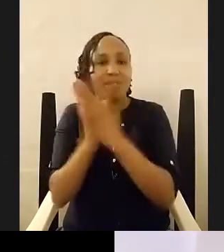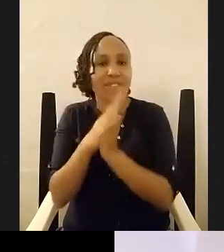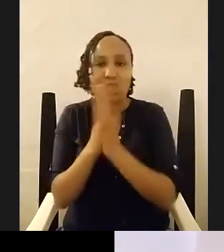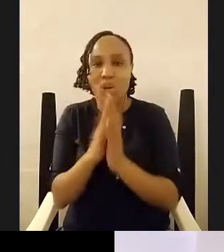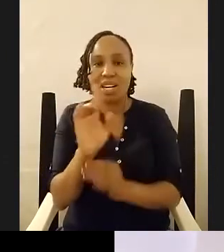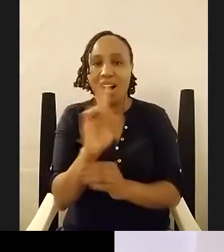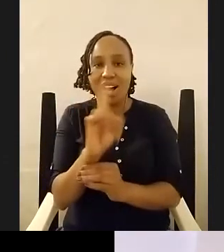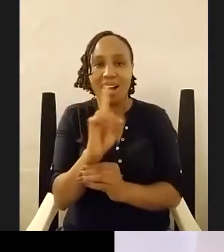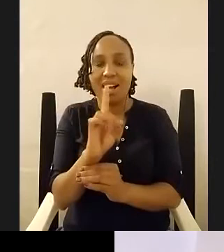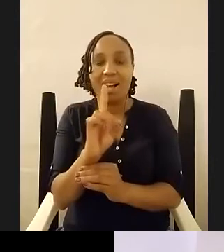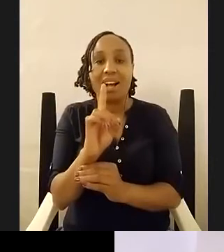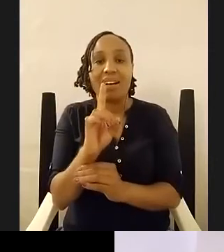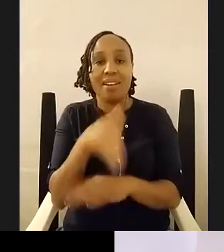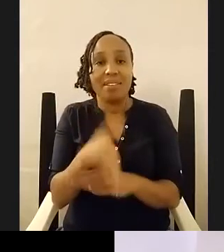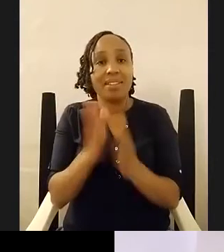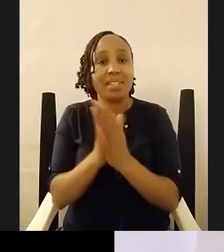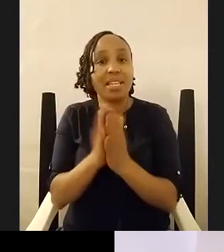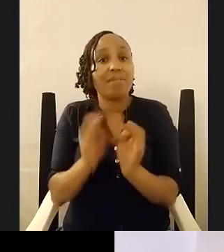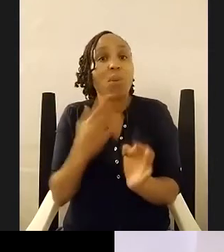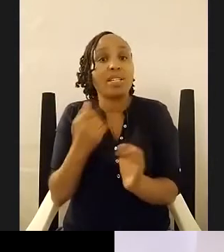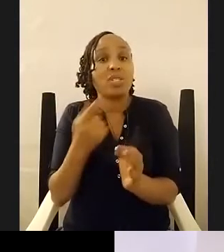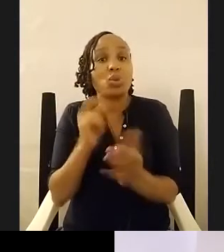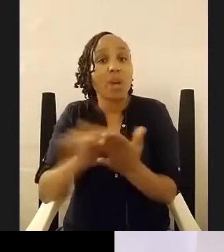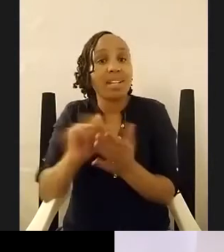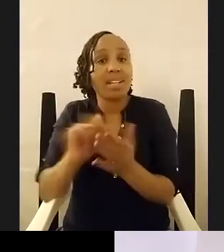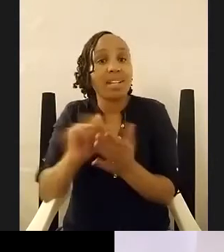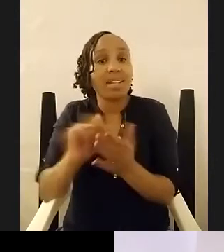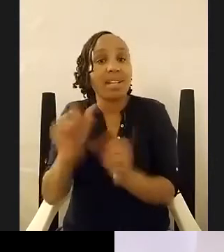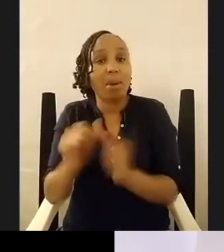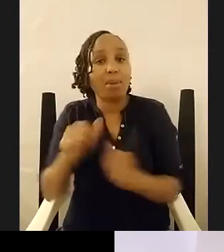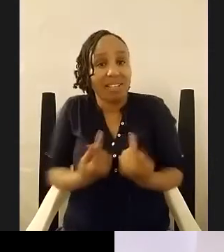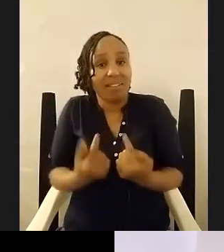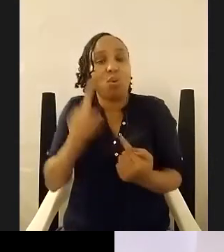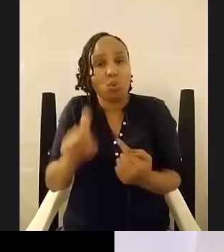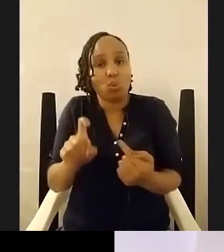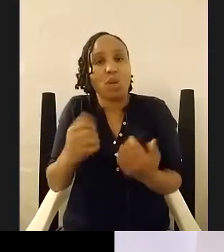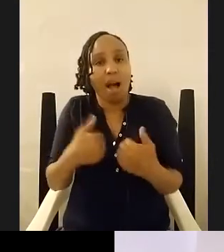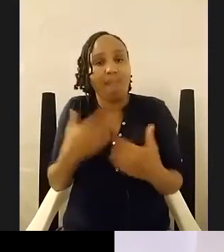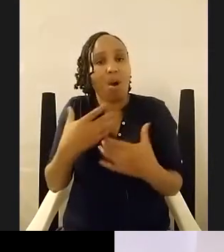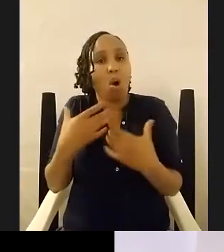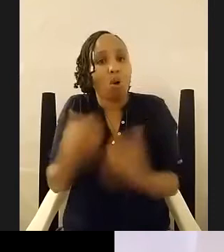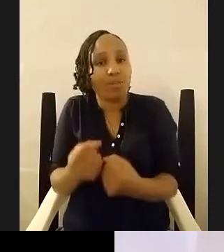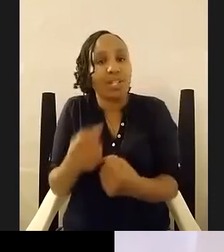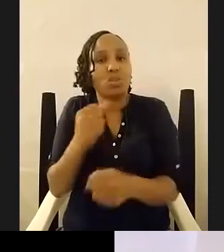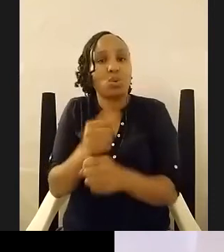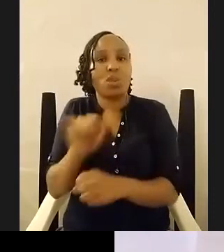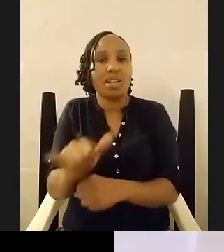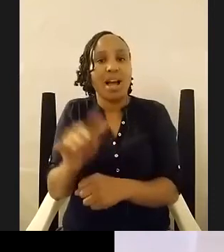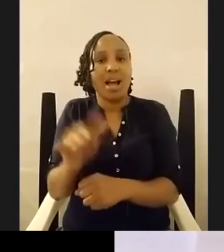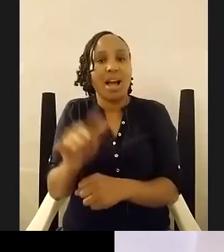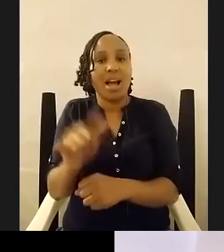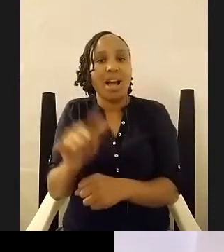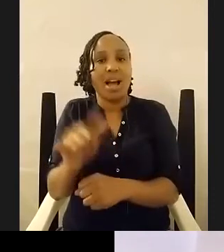about myself i would have the confidence to do it um although i know that my personal life is not that interesting